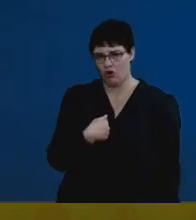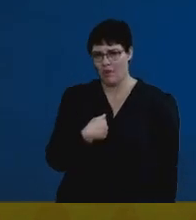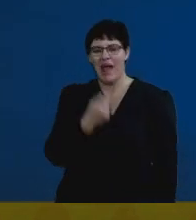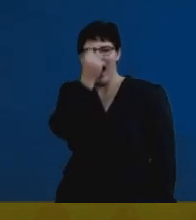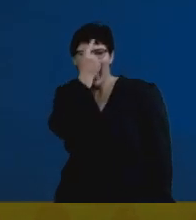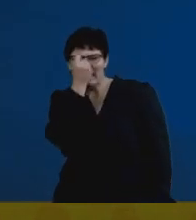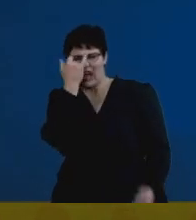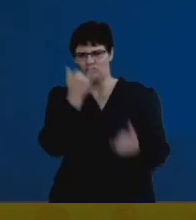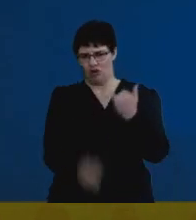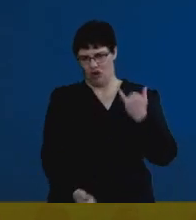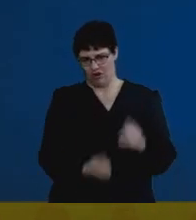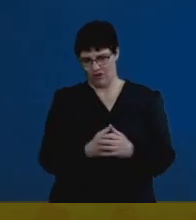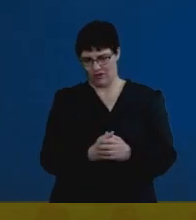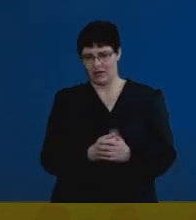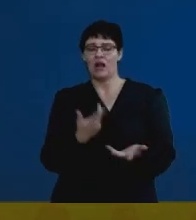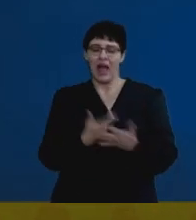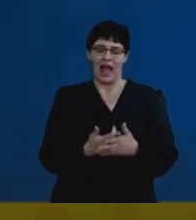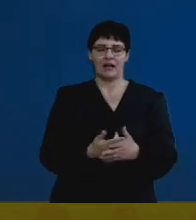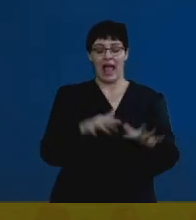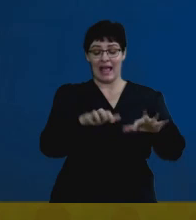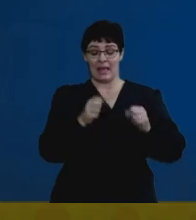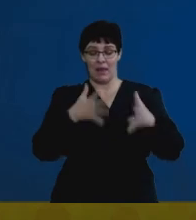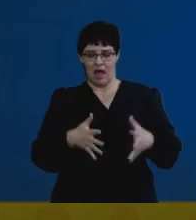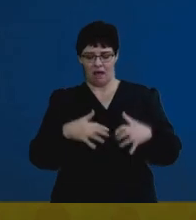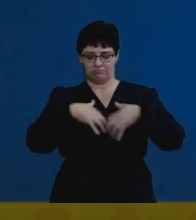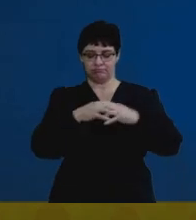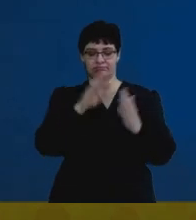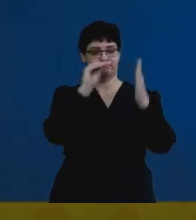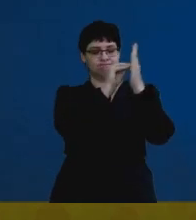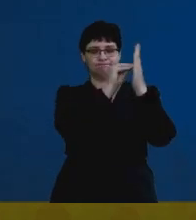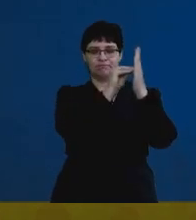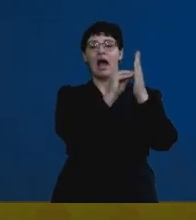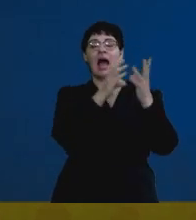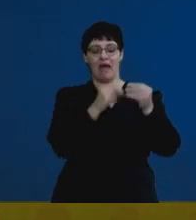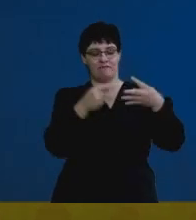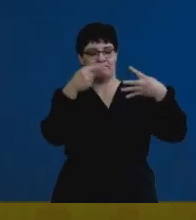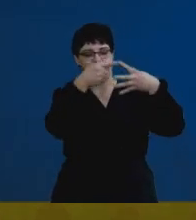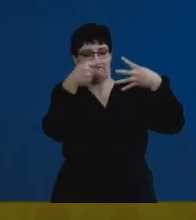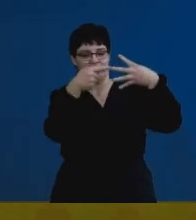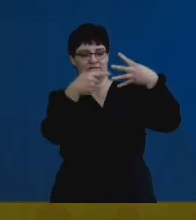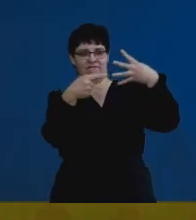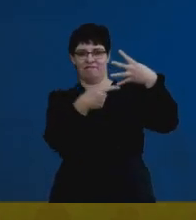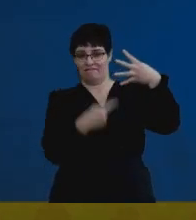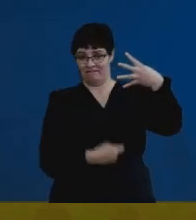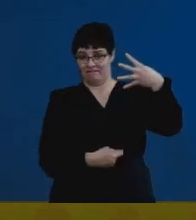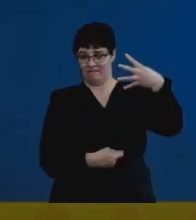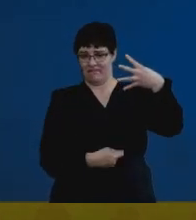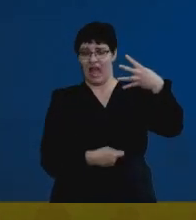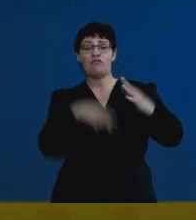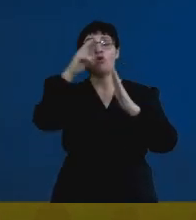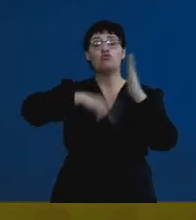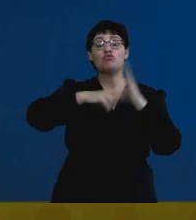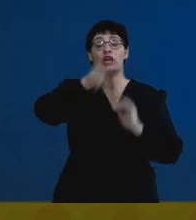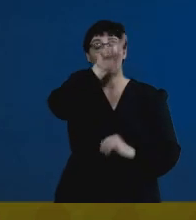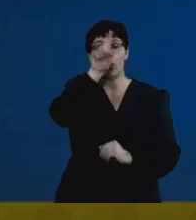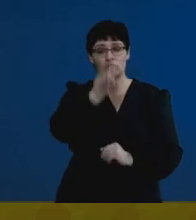So, the examiner often sets a question that has different parts to it. And it's important that when you read a question,